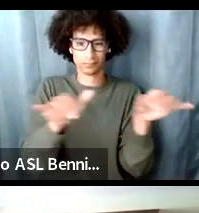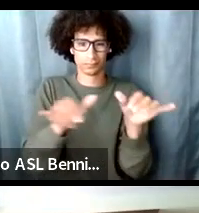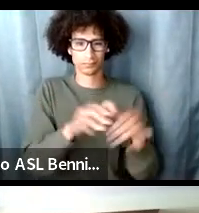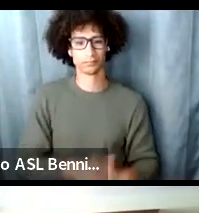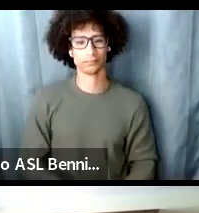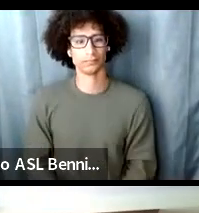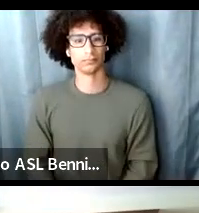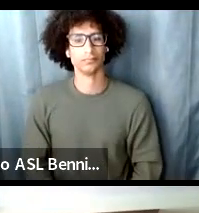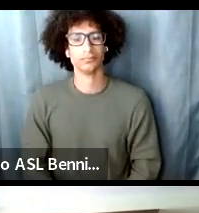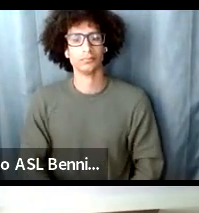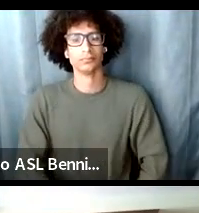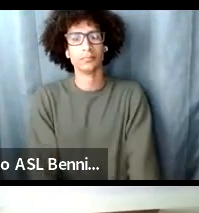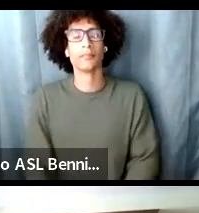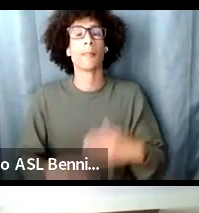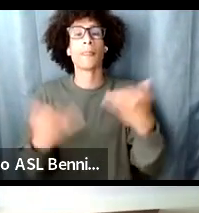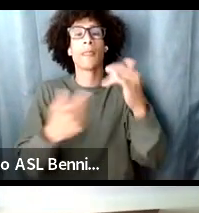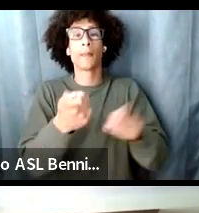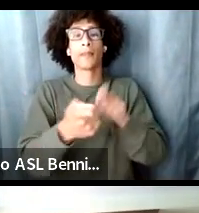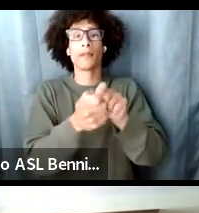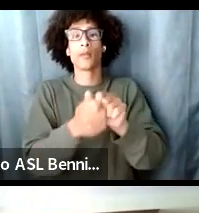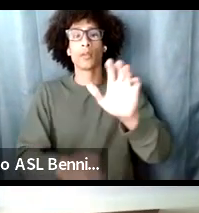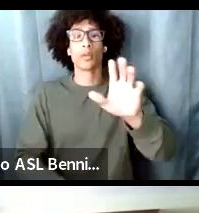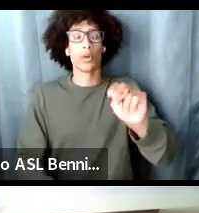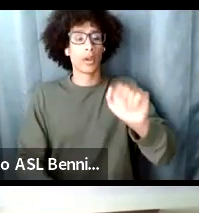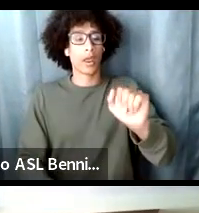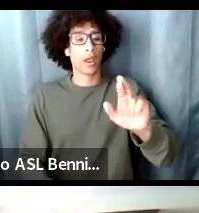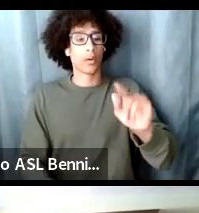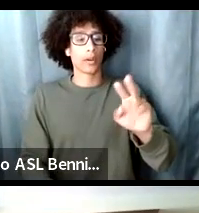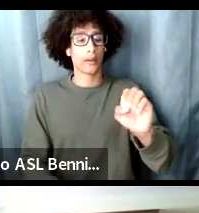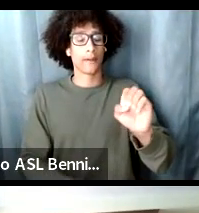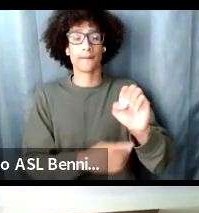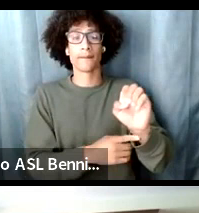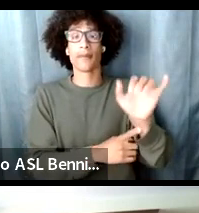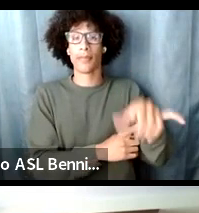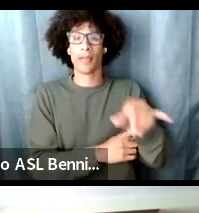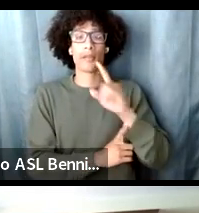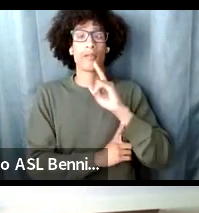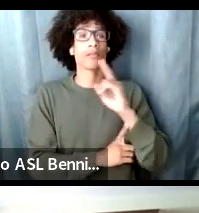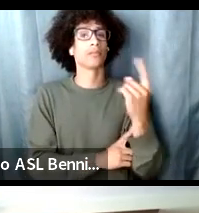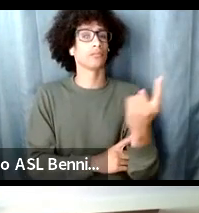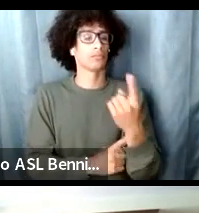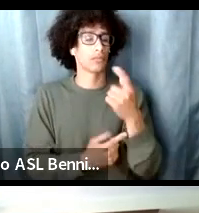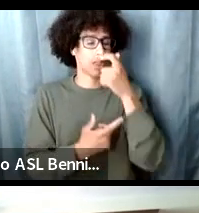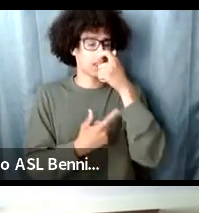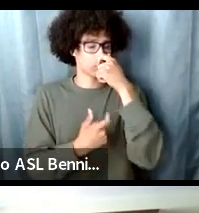that is always interesting right because then it it it creates